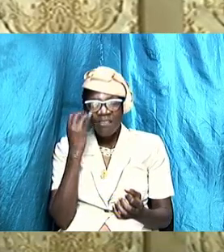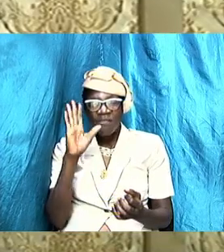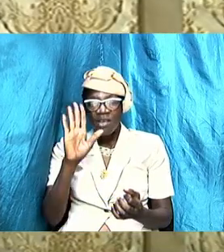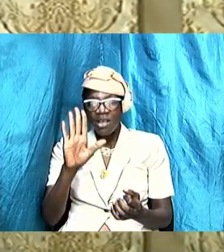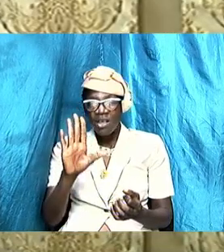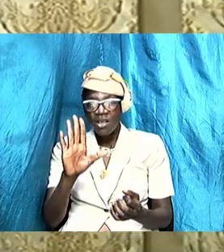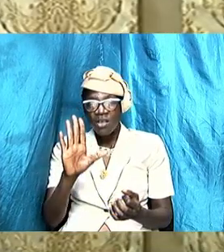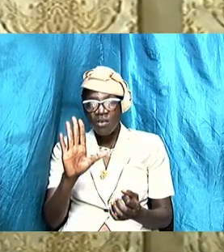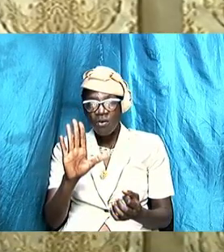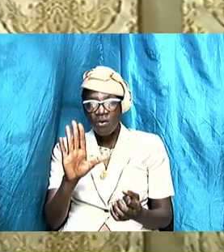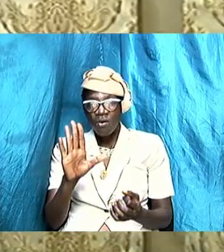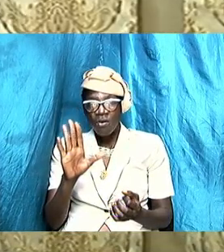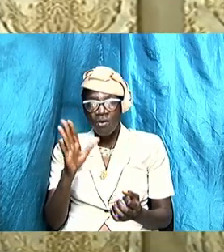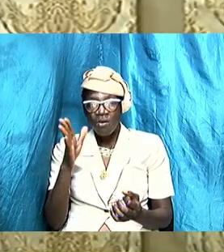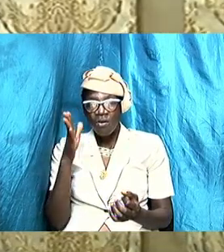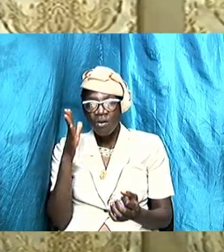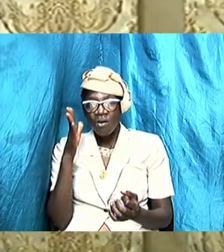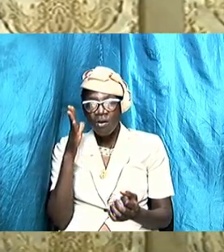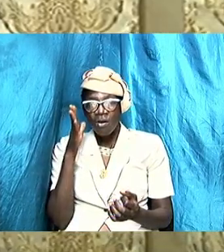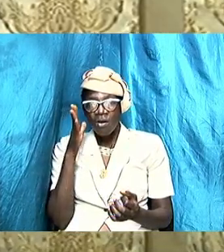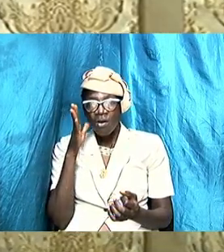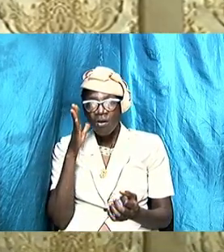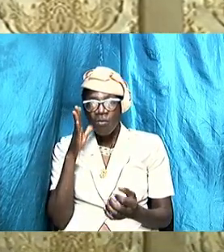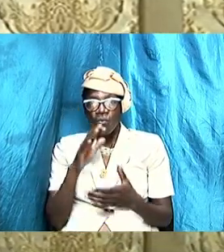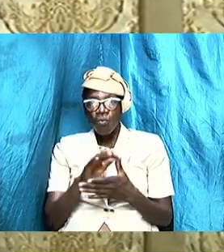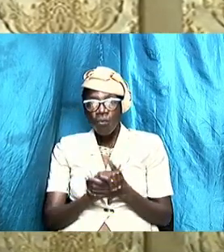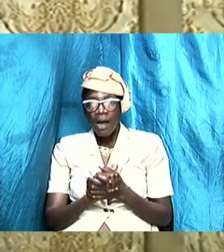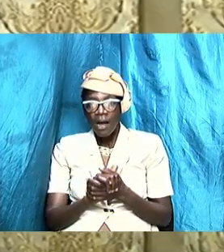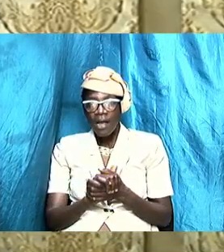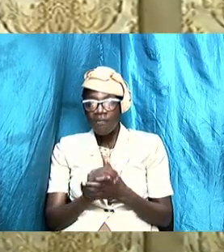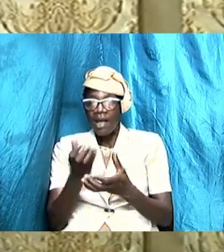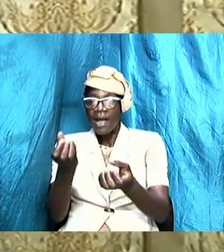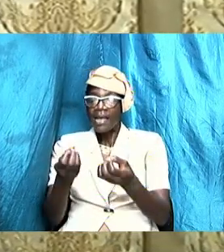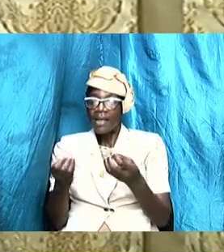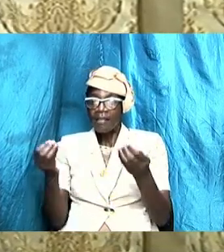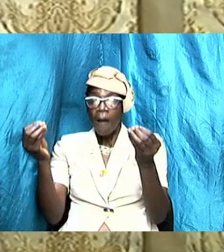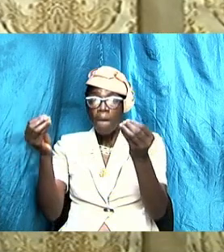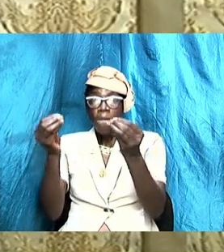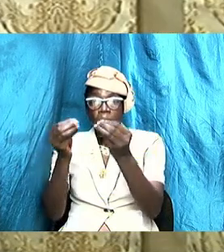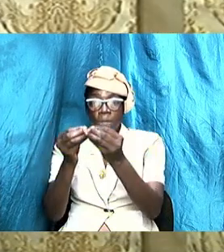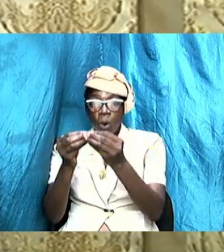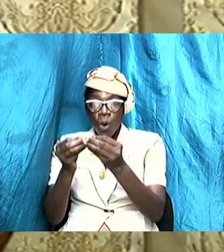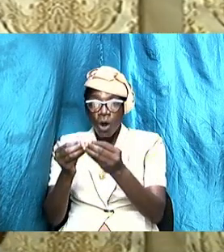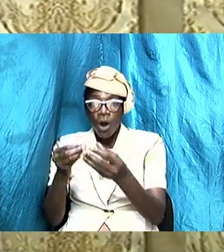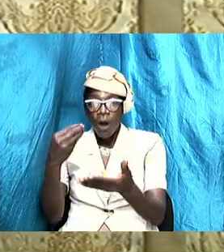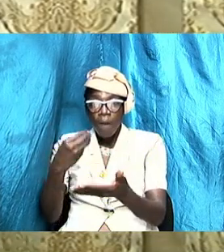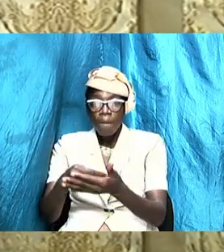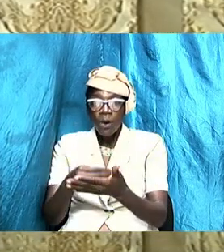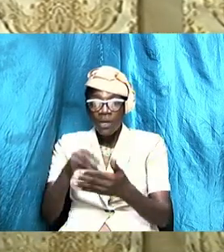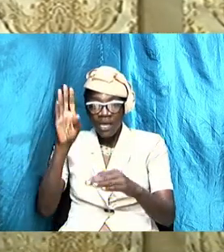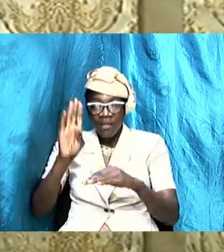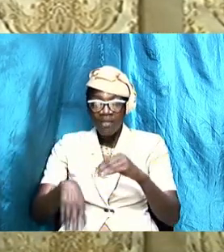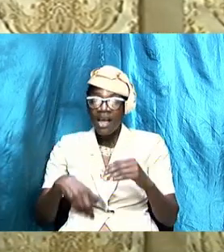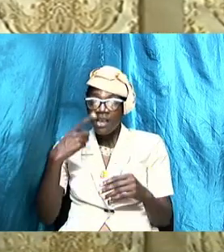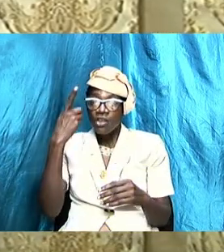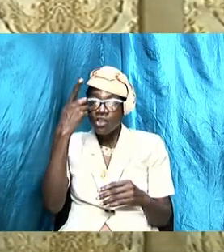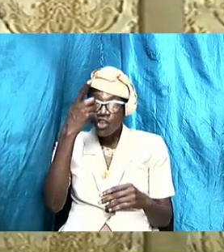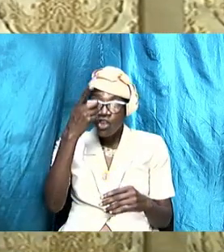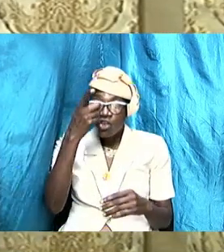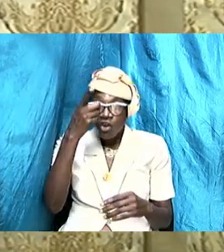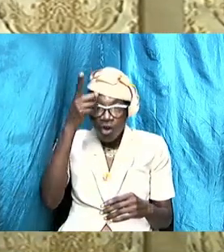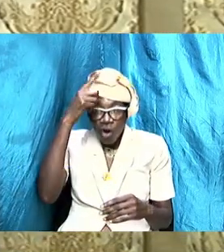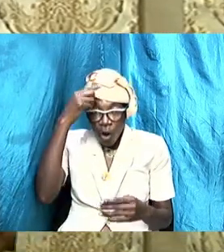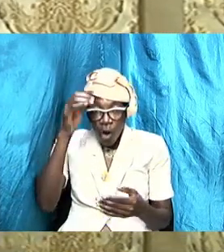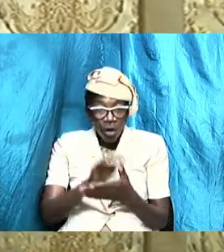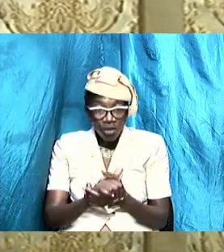spouse with your wife earns more than you because of what we spoke about and